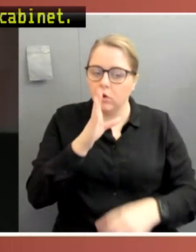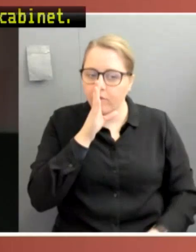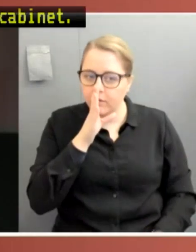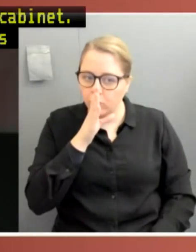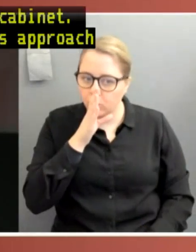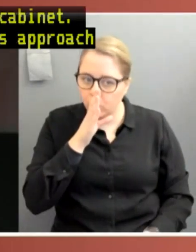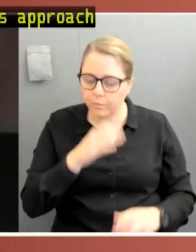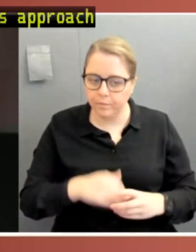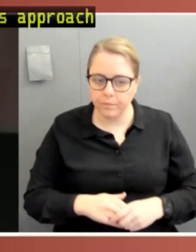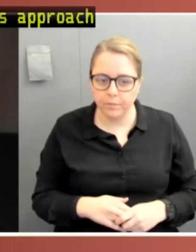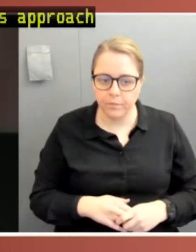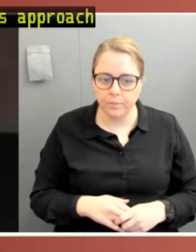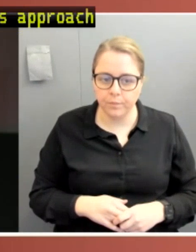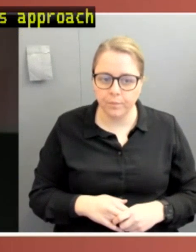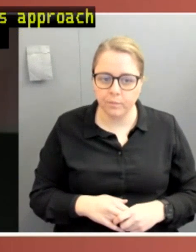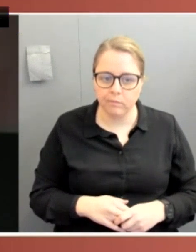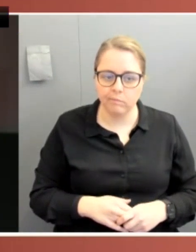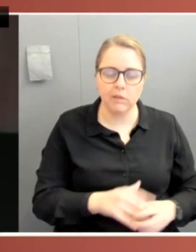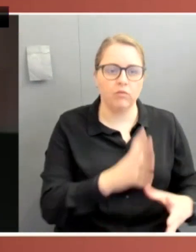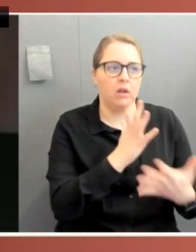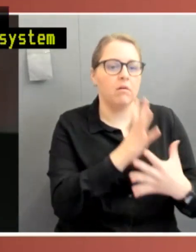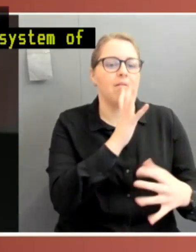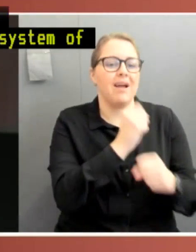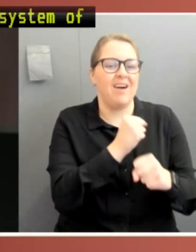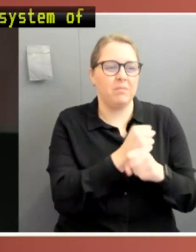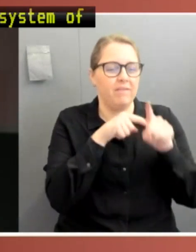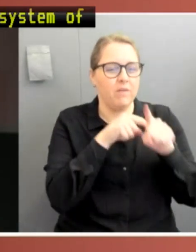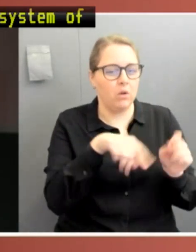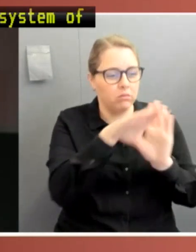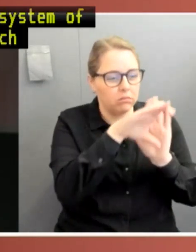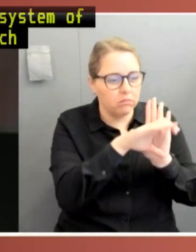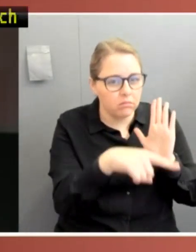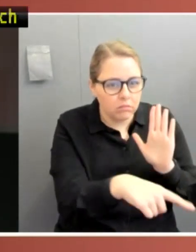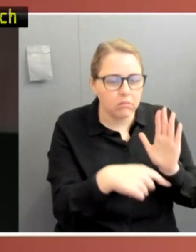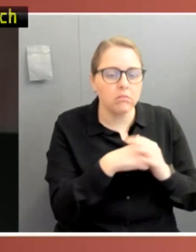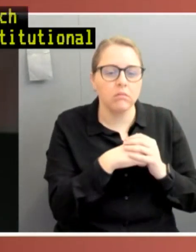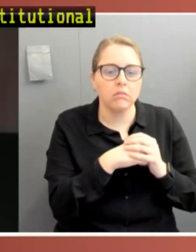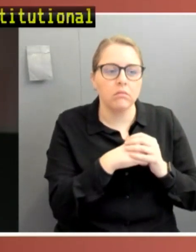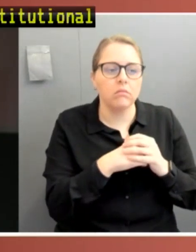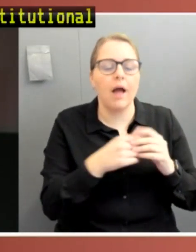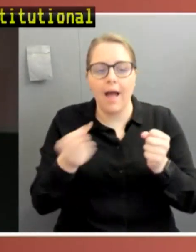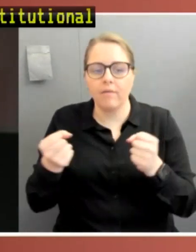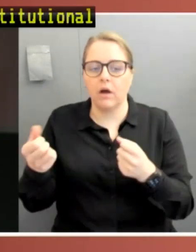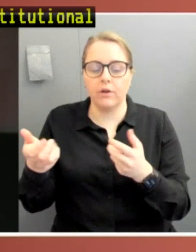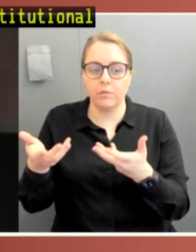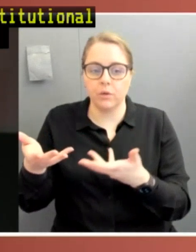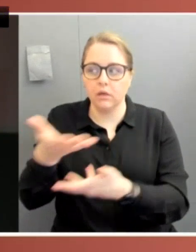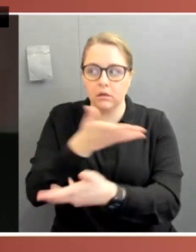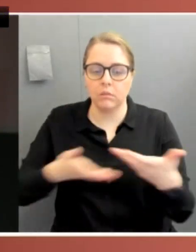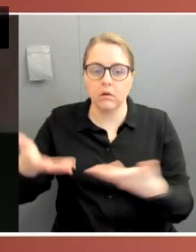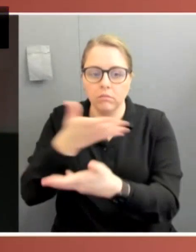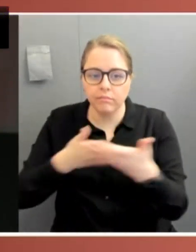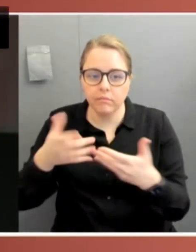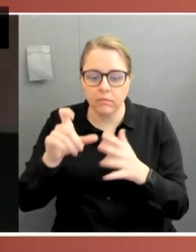the system of responsible government, which underpins Australia's constitutional system and promotes robust discussion within Cabinet. They require members to publicly support all Cabinet